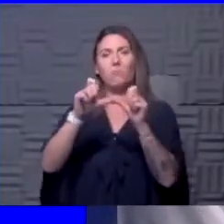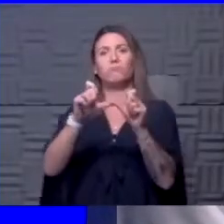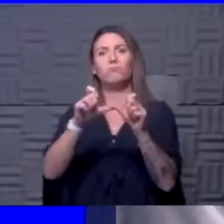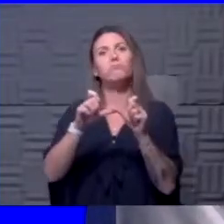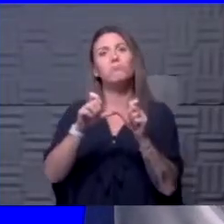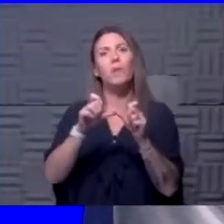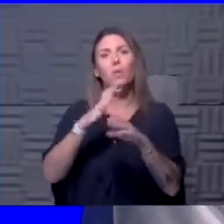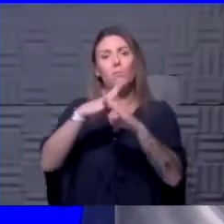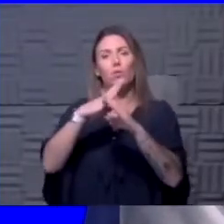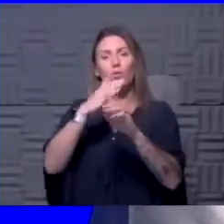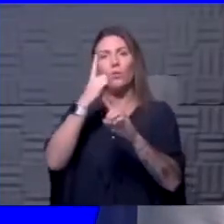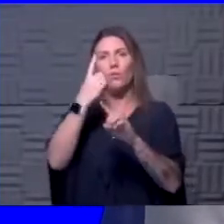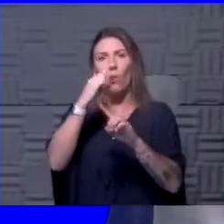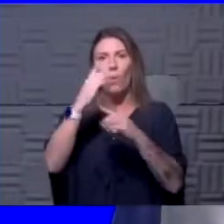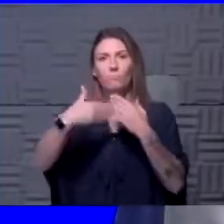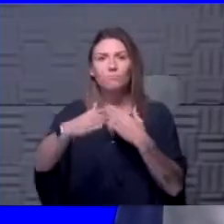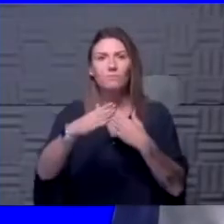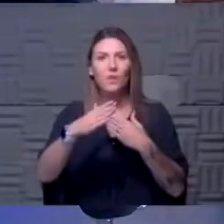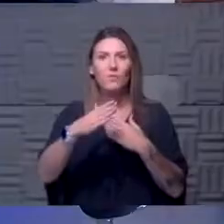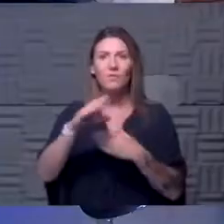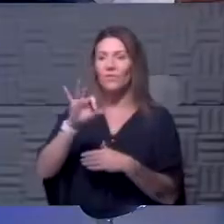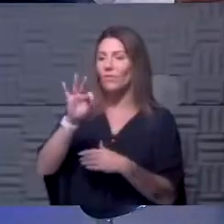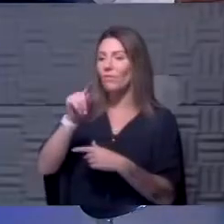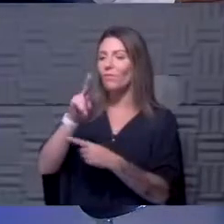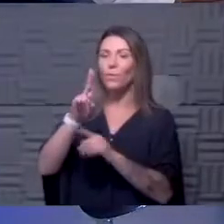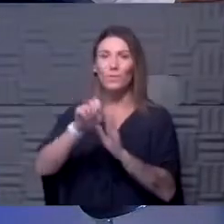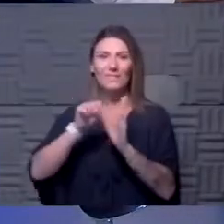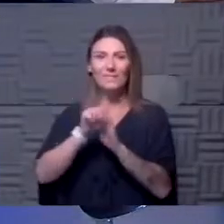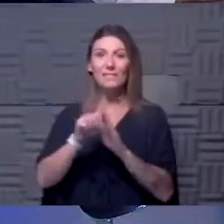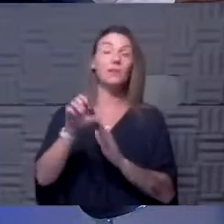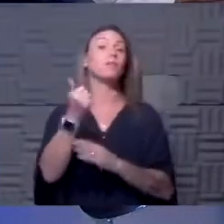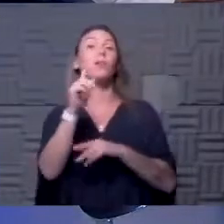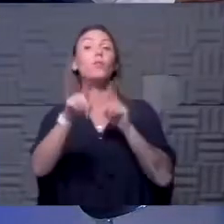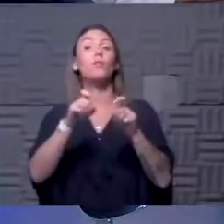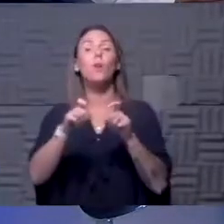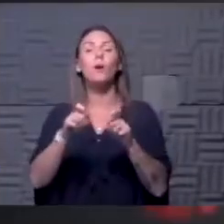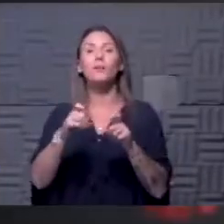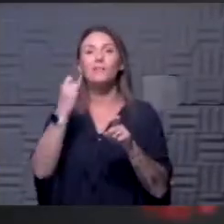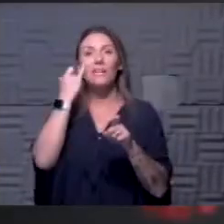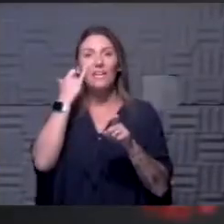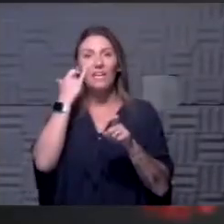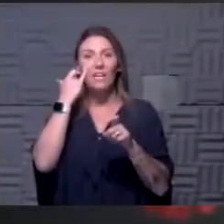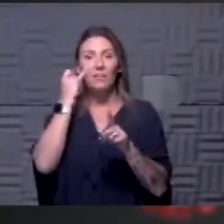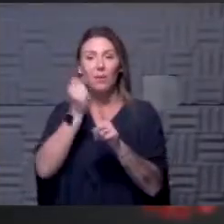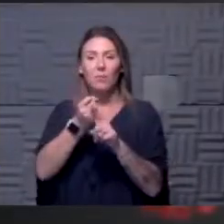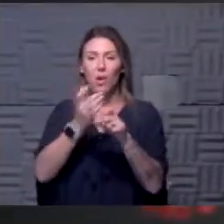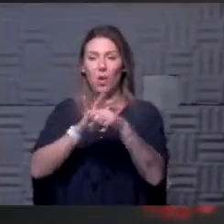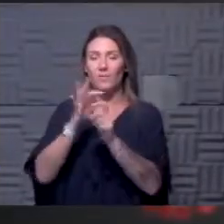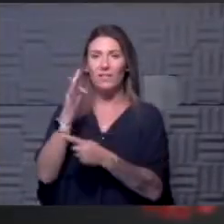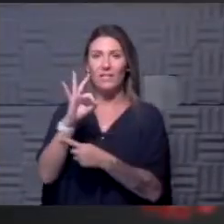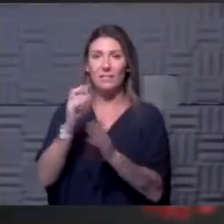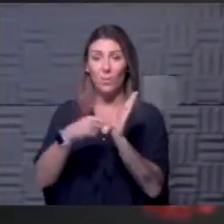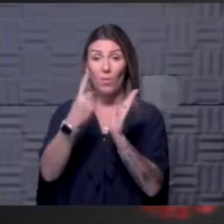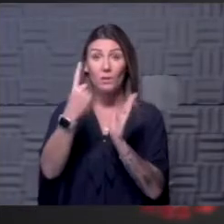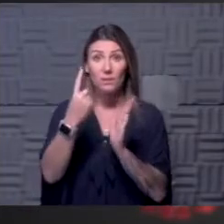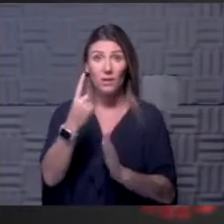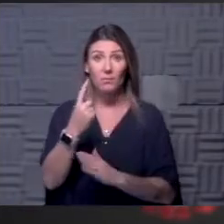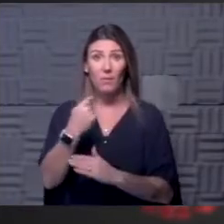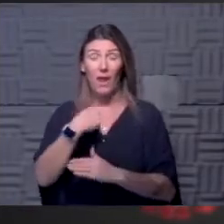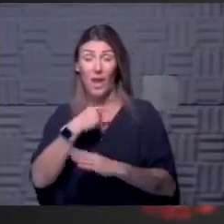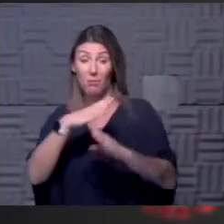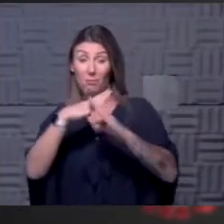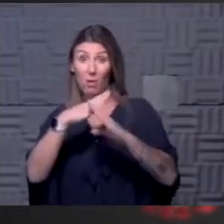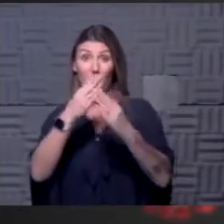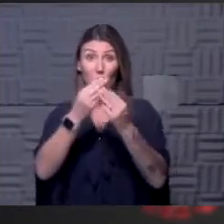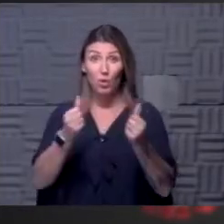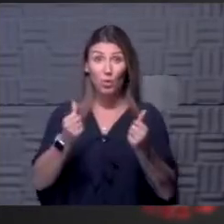for the rest of the flu season. All right. Good to know. Another question we get a lot is, if I had COVID-19 once, am I immune to it?